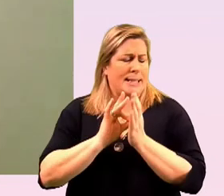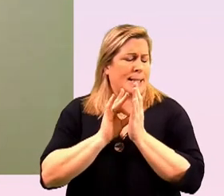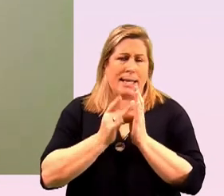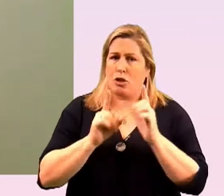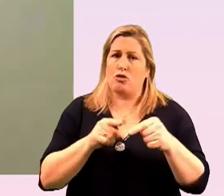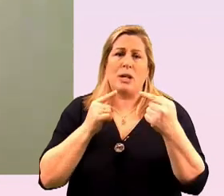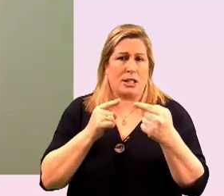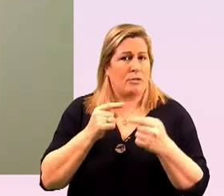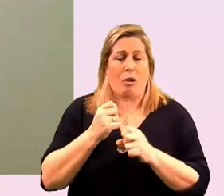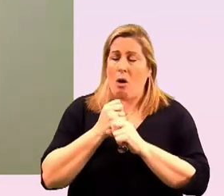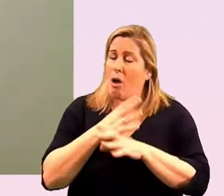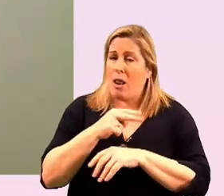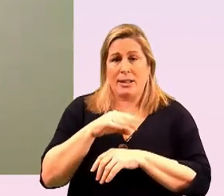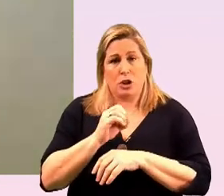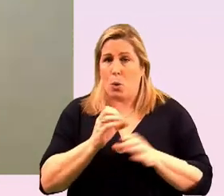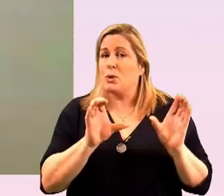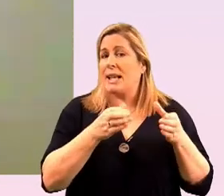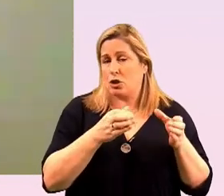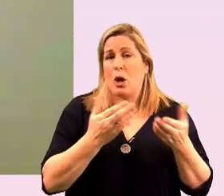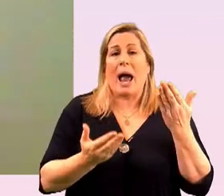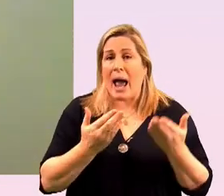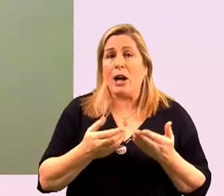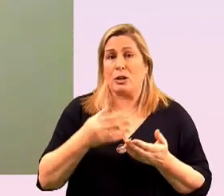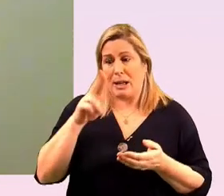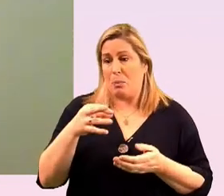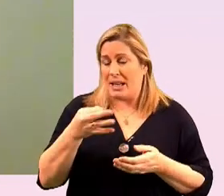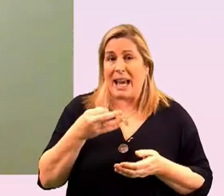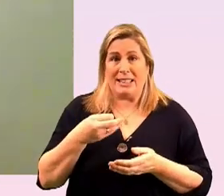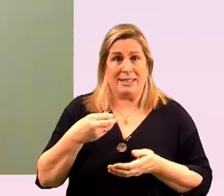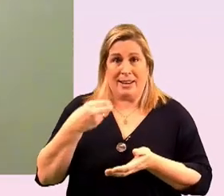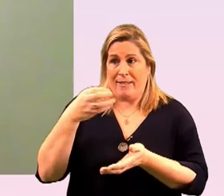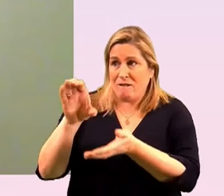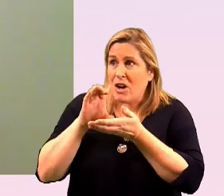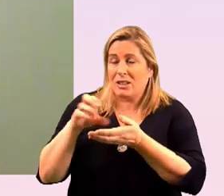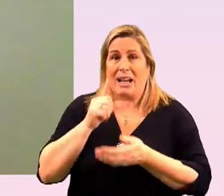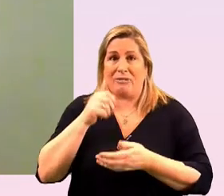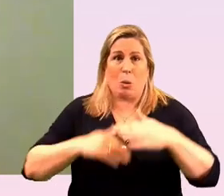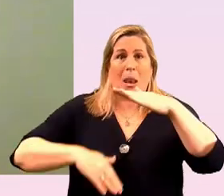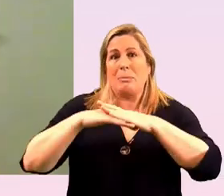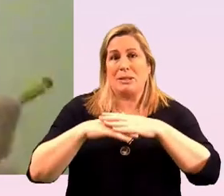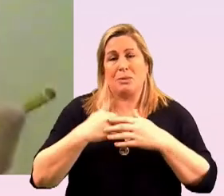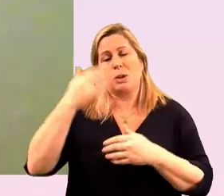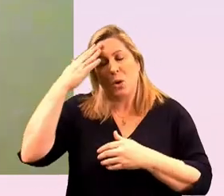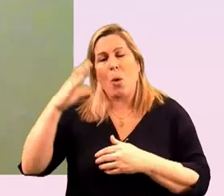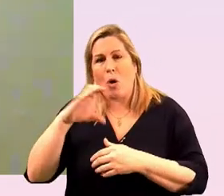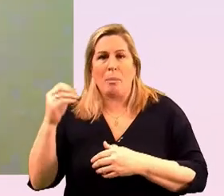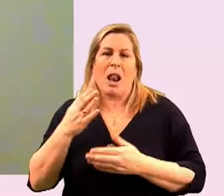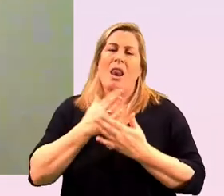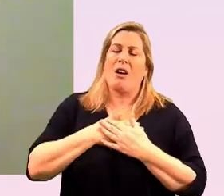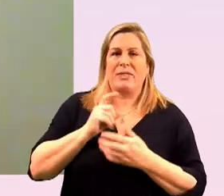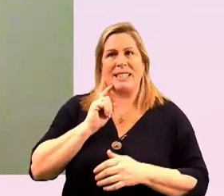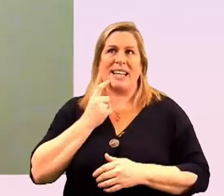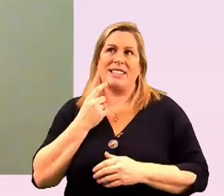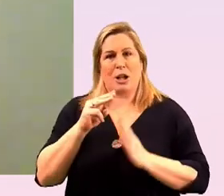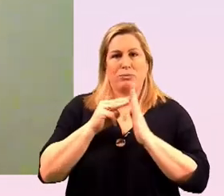ngo sector how do we get unrestricted funds so we we all know that corporates love the sexy programs to